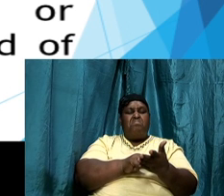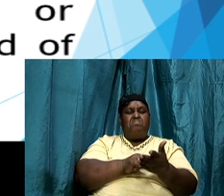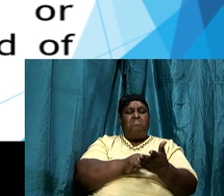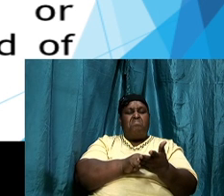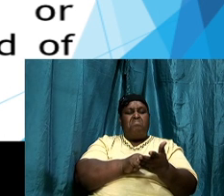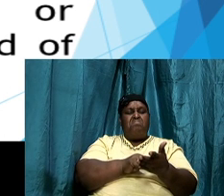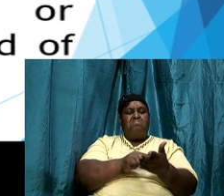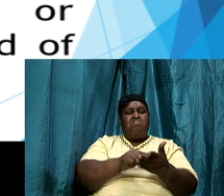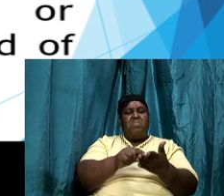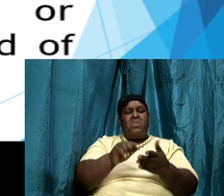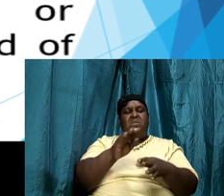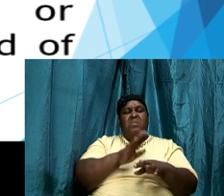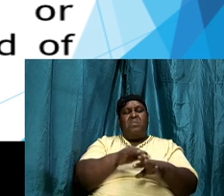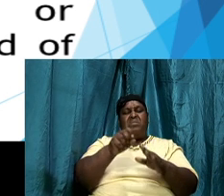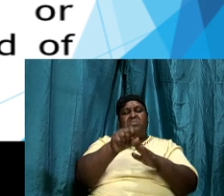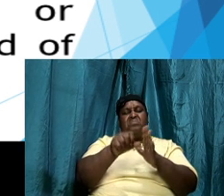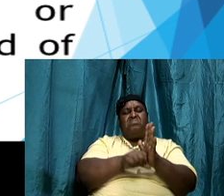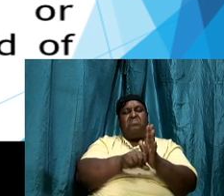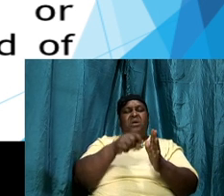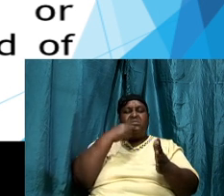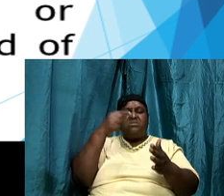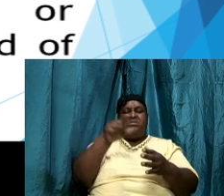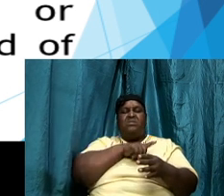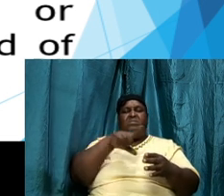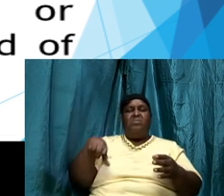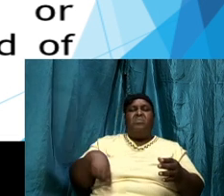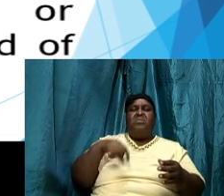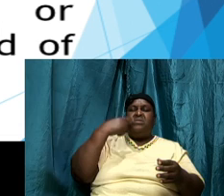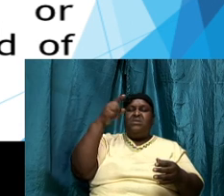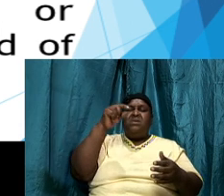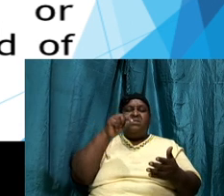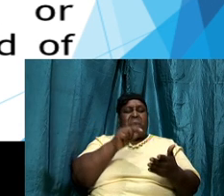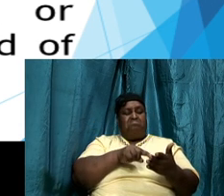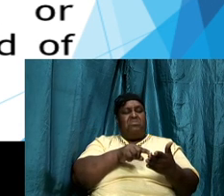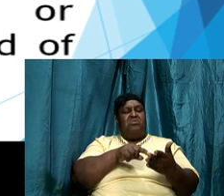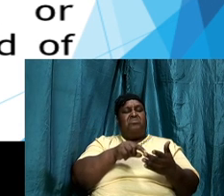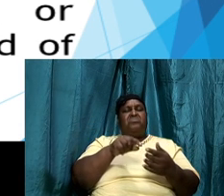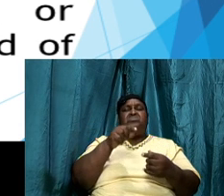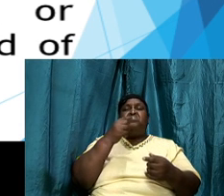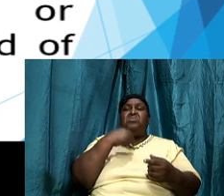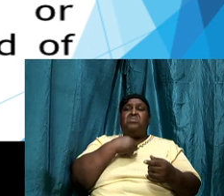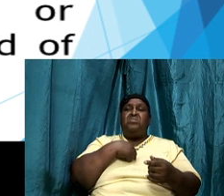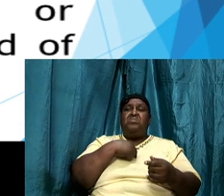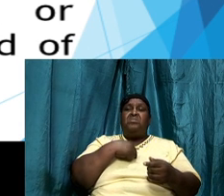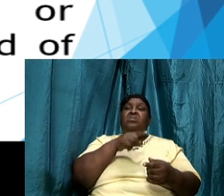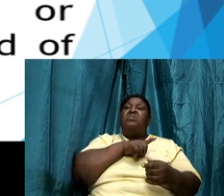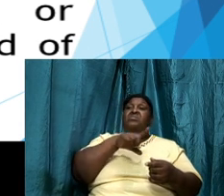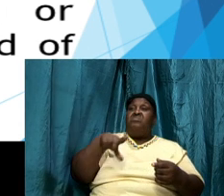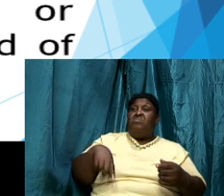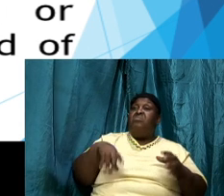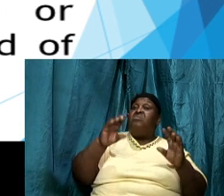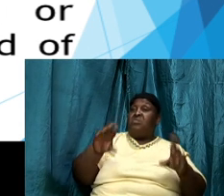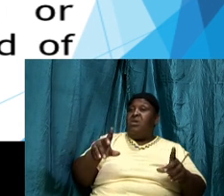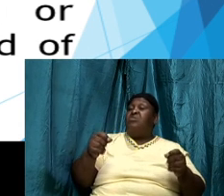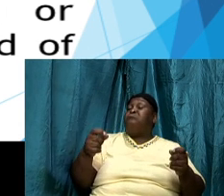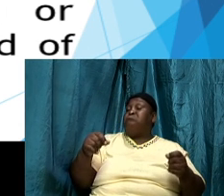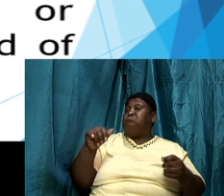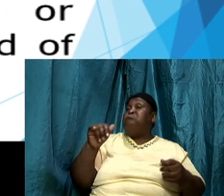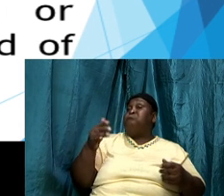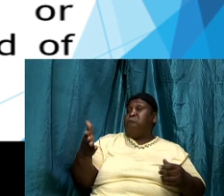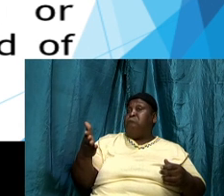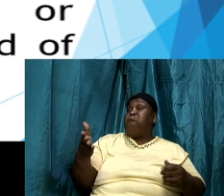a scripture and say the Lord said this to me because the Lord can do that the Lord can do